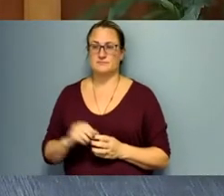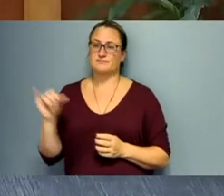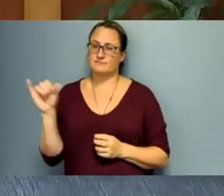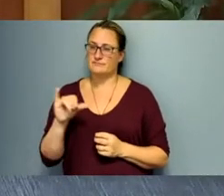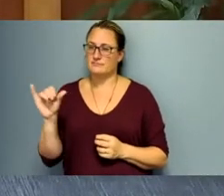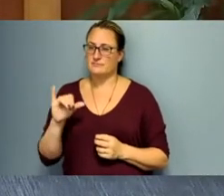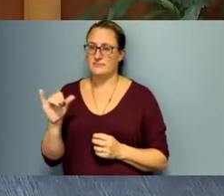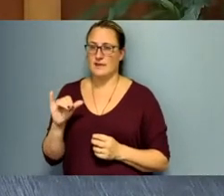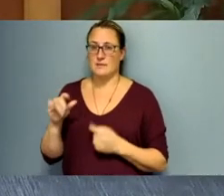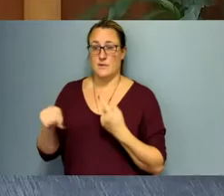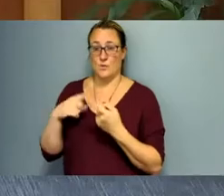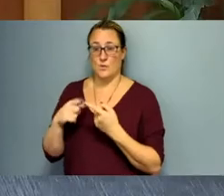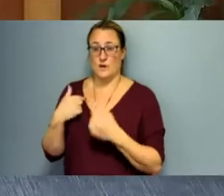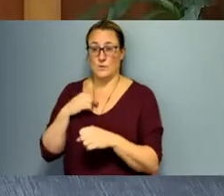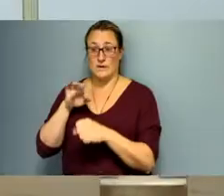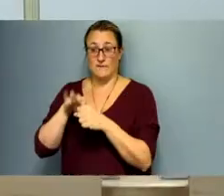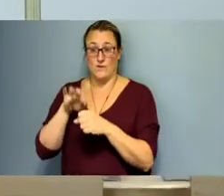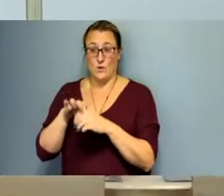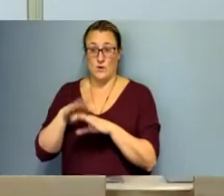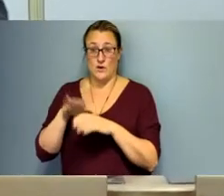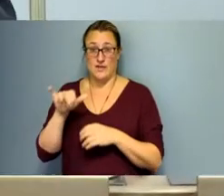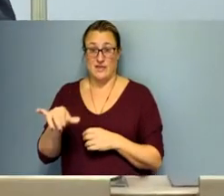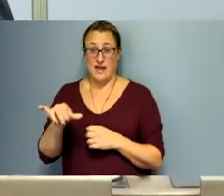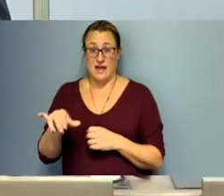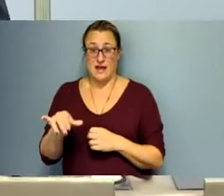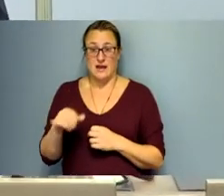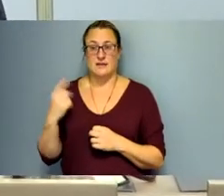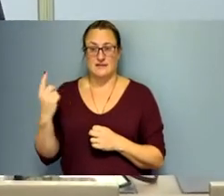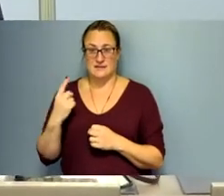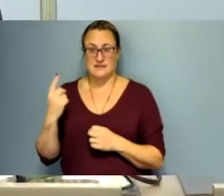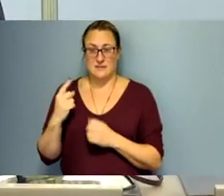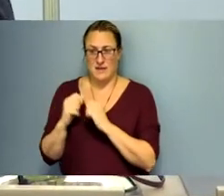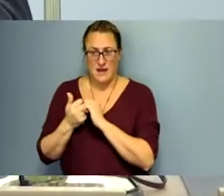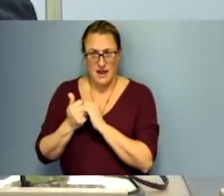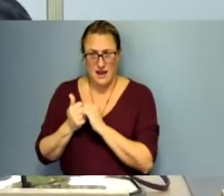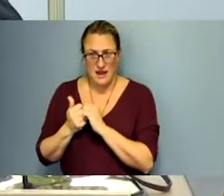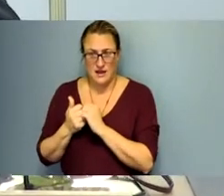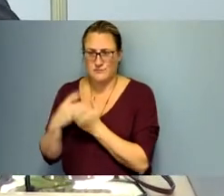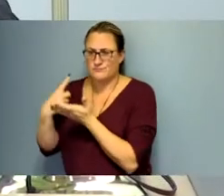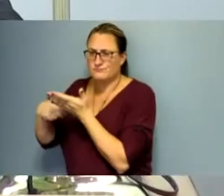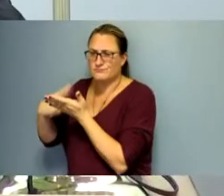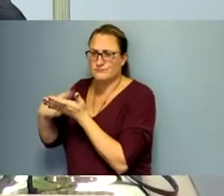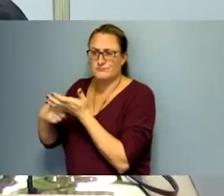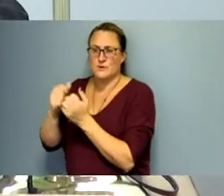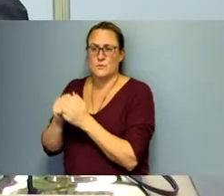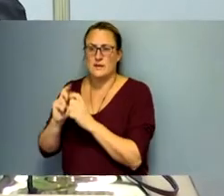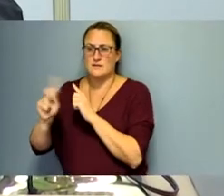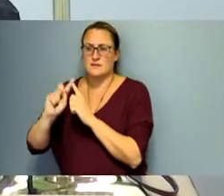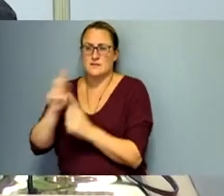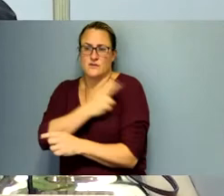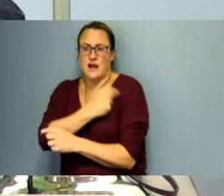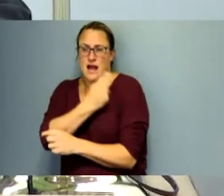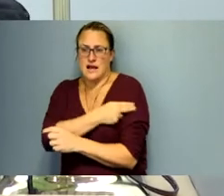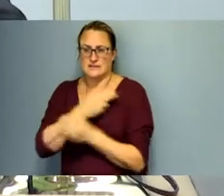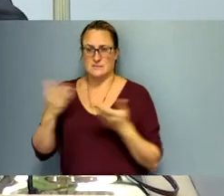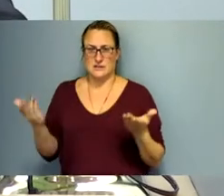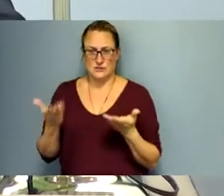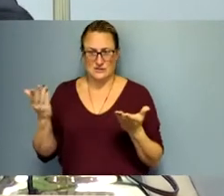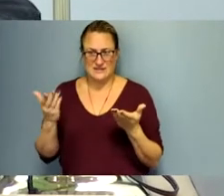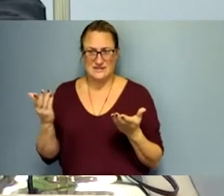actually voted on it which was that uh this was something that came out of discussions we had with our hospitals uh in this county where they were being overwhelmed